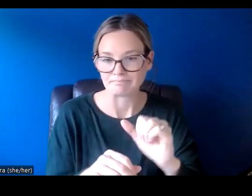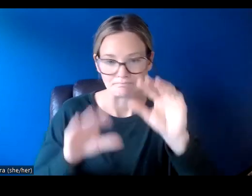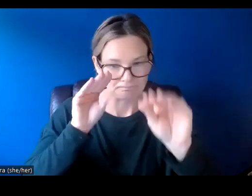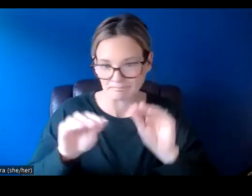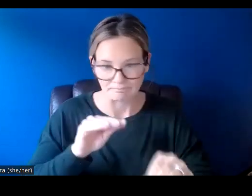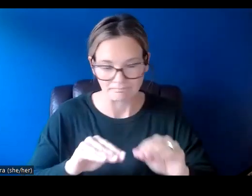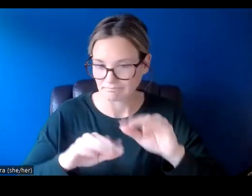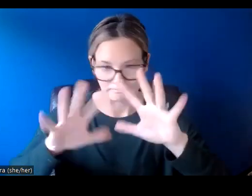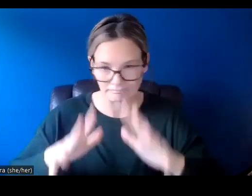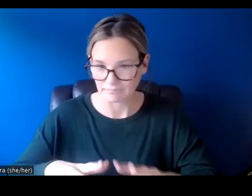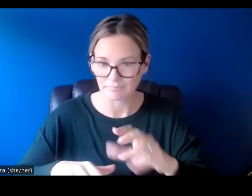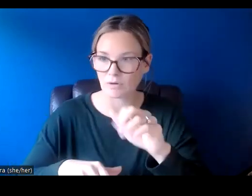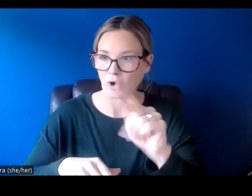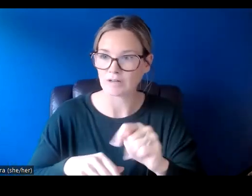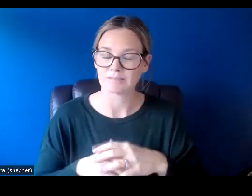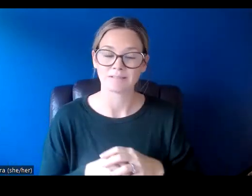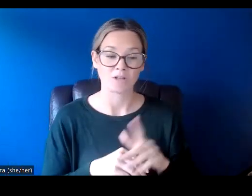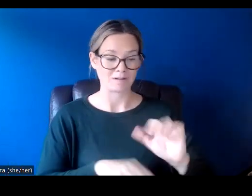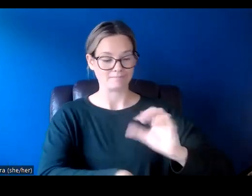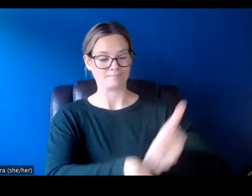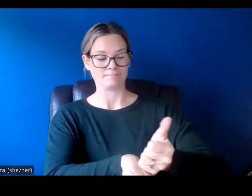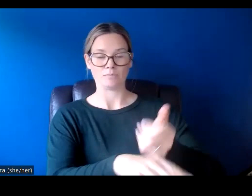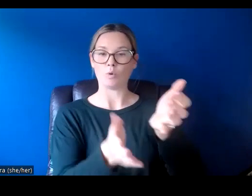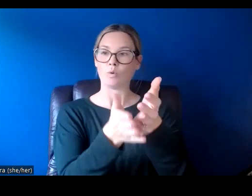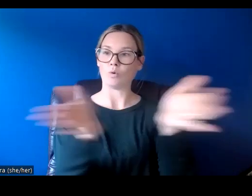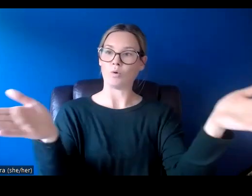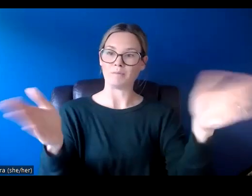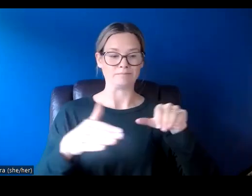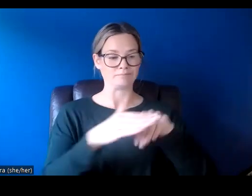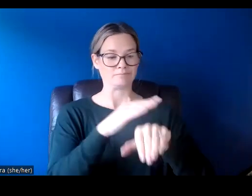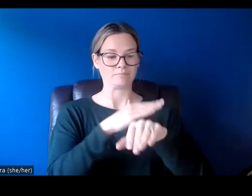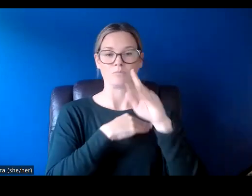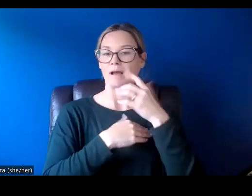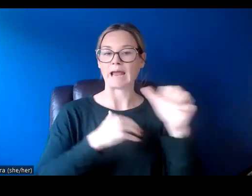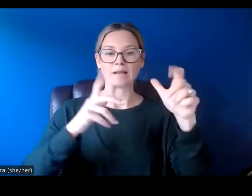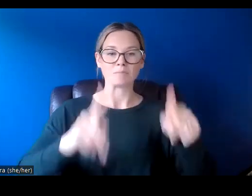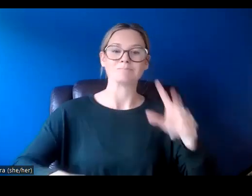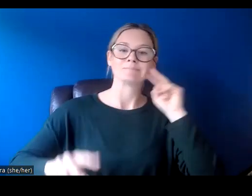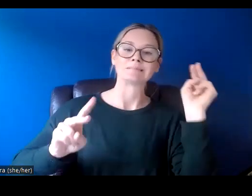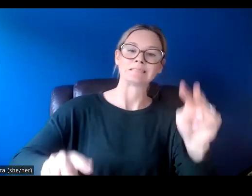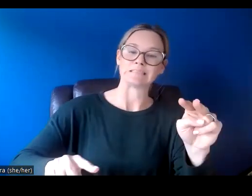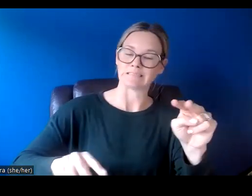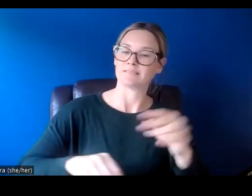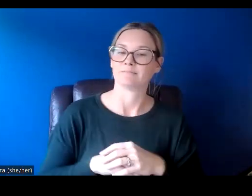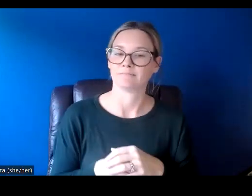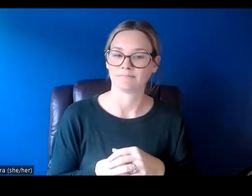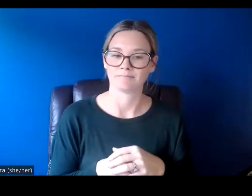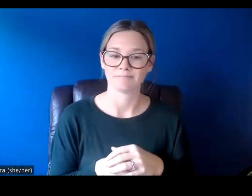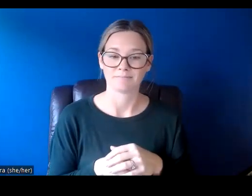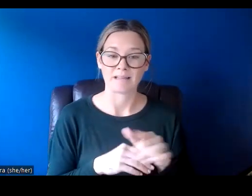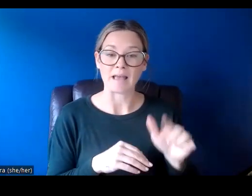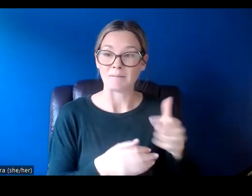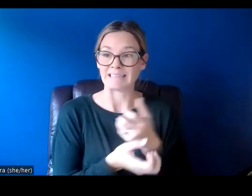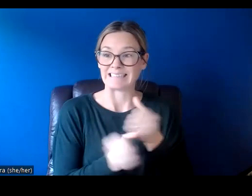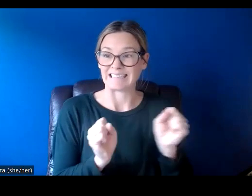The artwork must be in a space that is open and accessible to all, and the artwork must be safe for